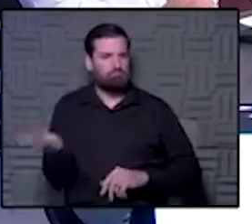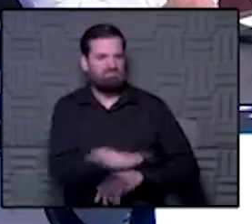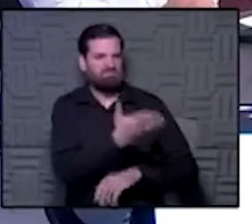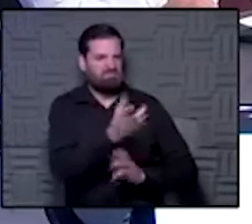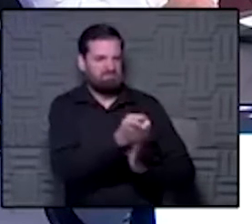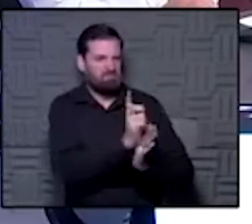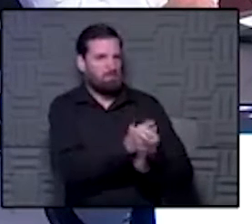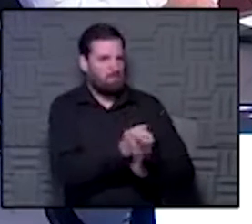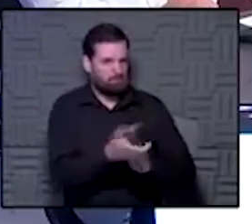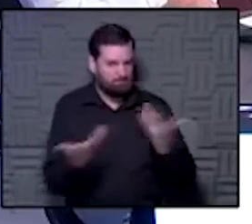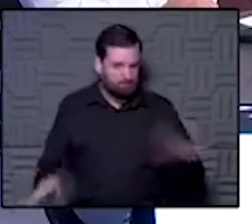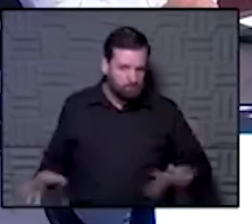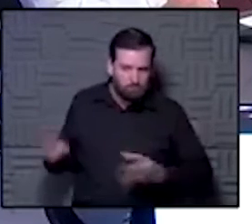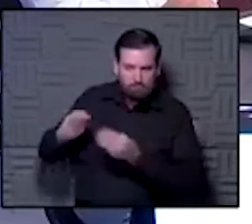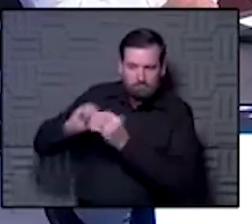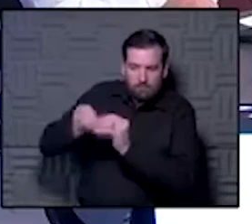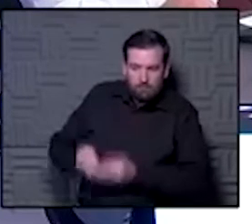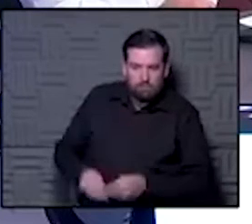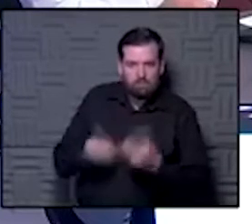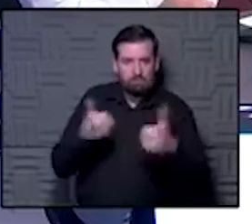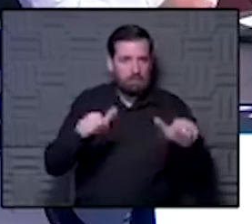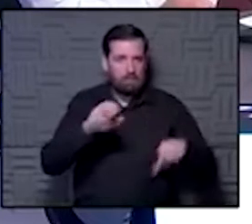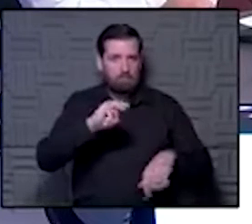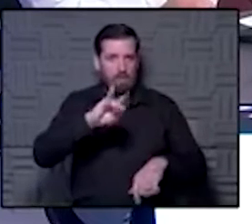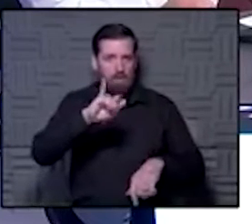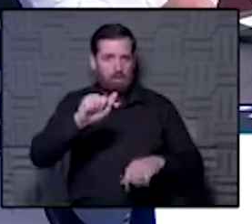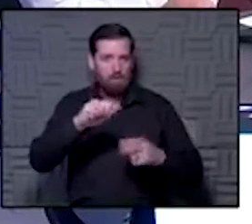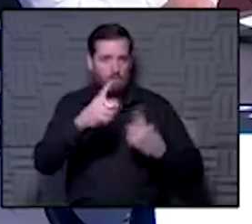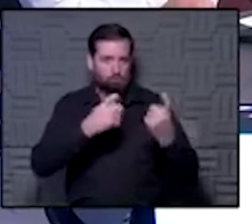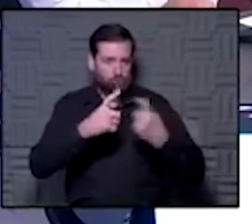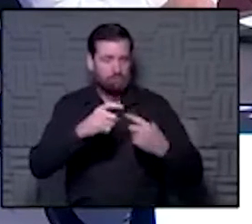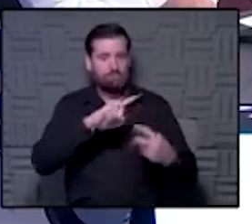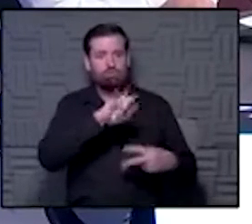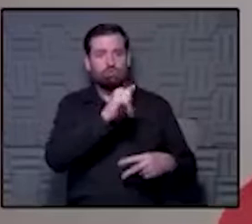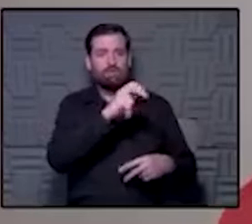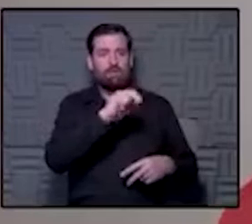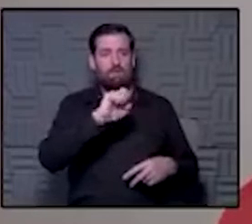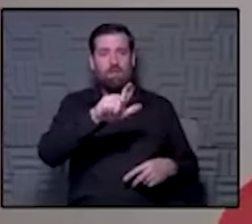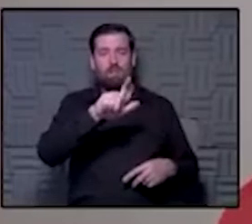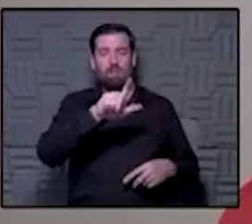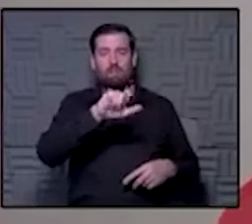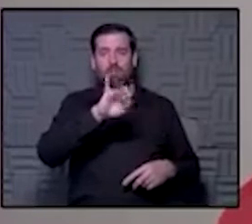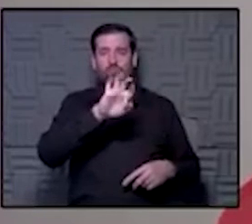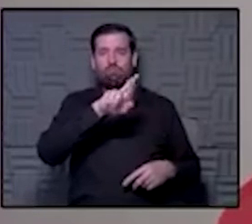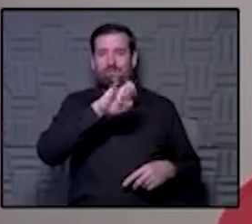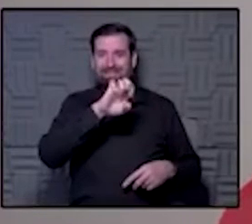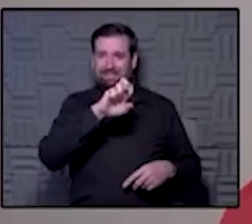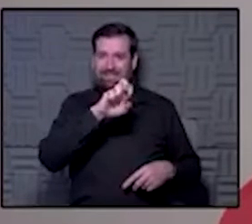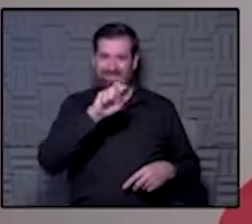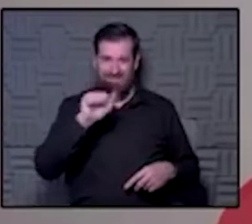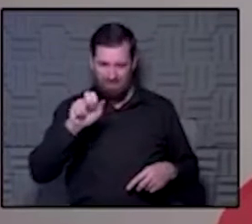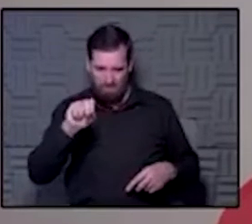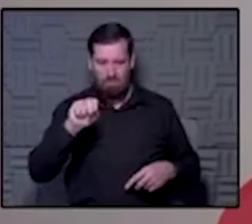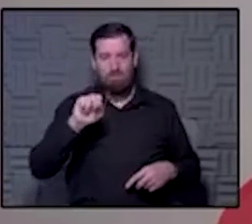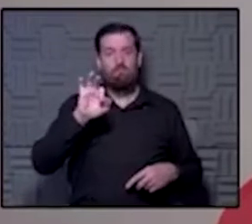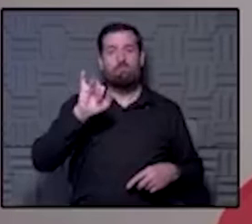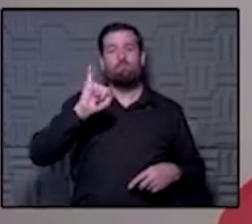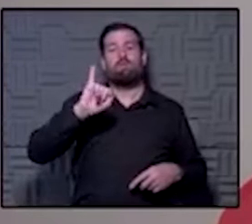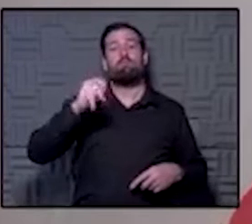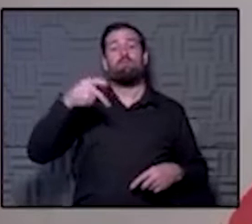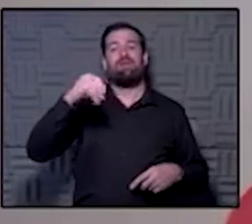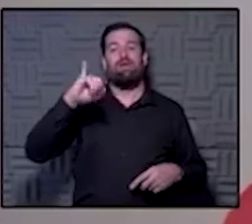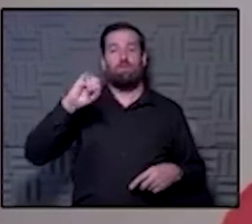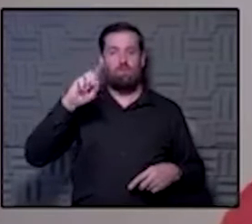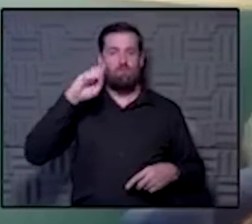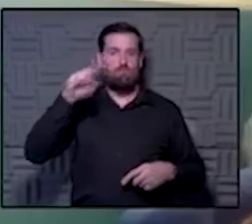a moment after we get the numbers and see if there are media questions. Joining us today are Janelle Friesen, the PIO for the United Government Public Health Department,